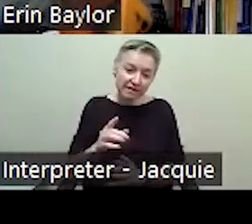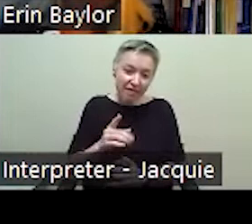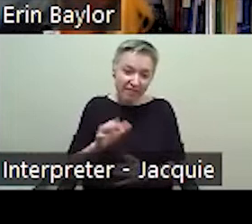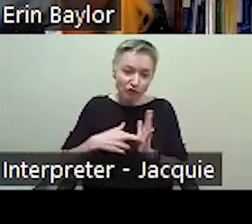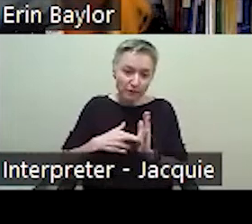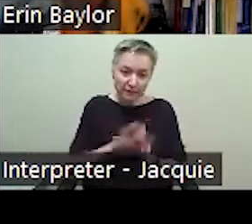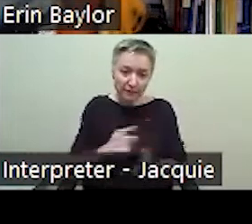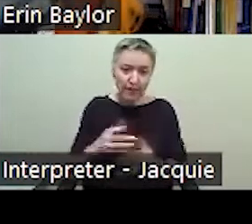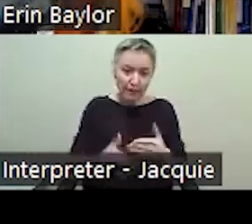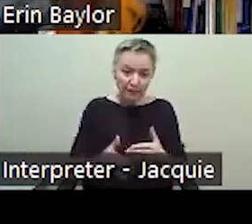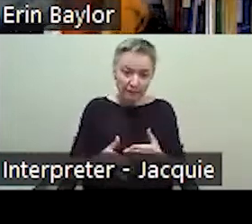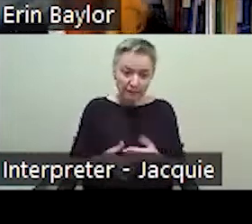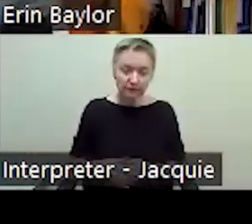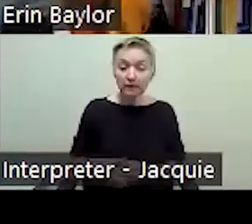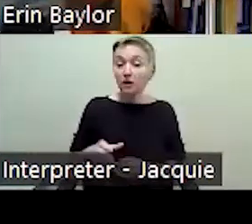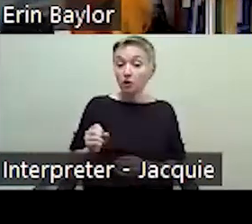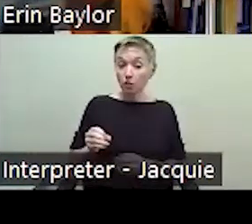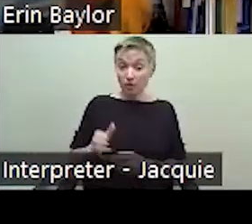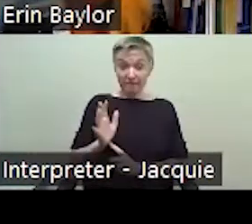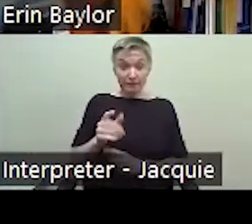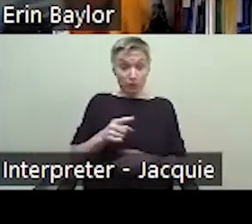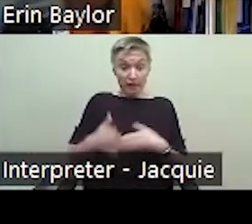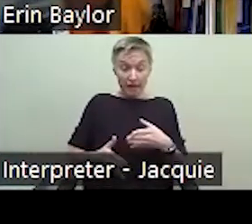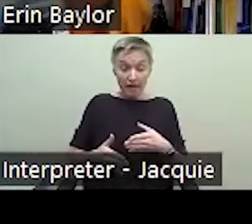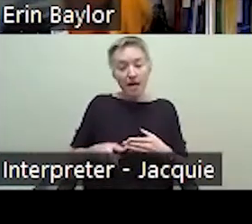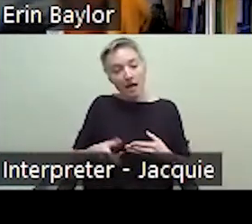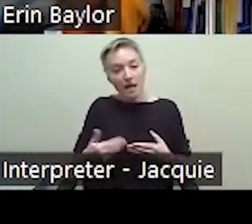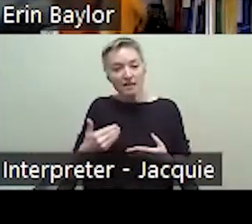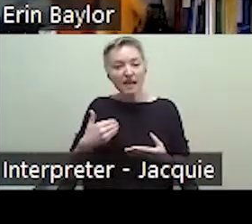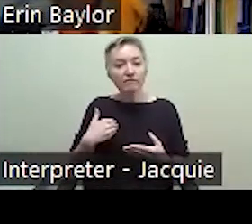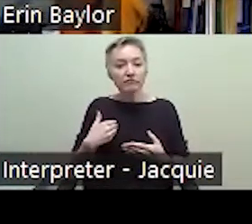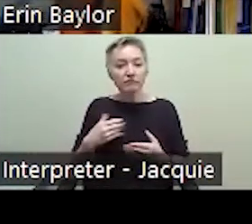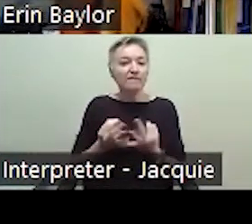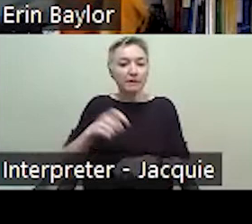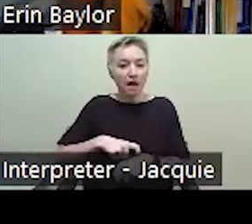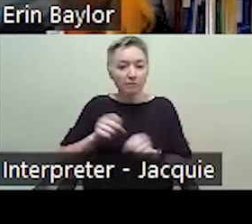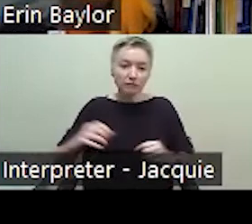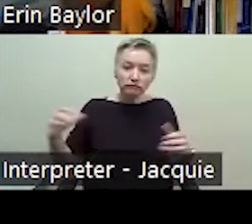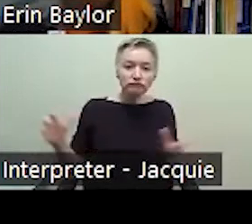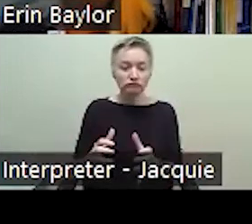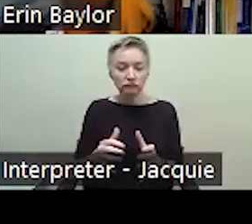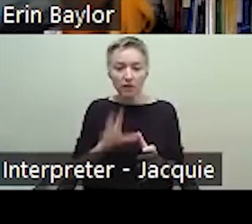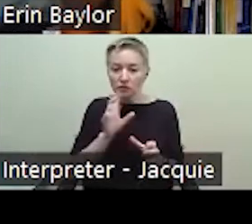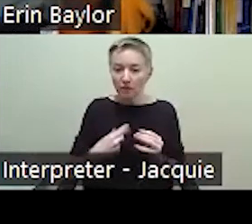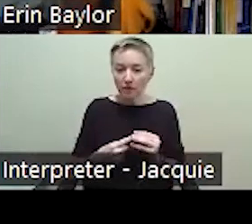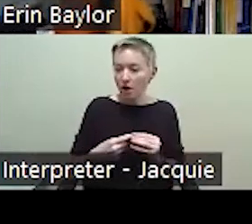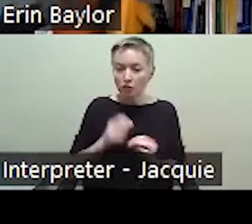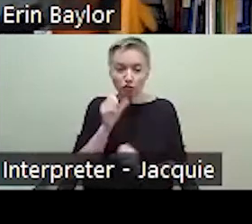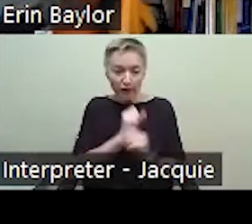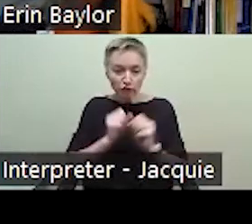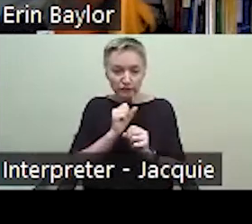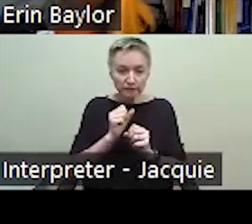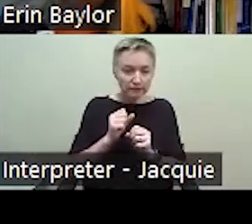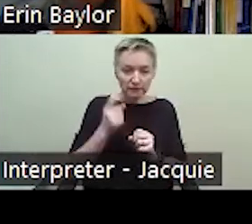And in that weekend, they have time as a family to sort of regroup, talk about what their strategies might be. And it's